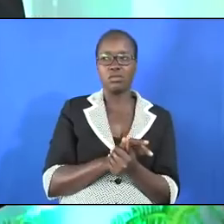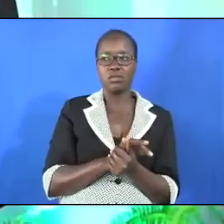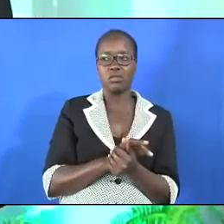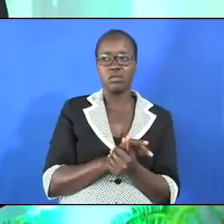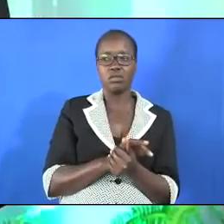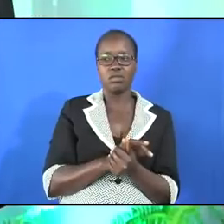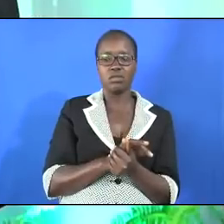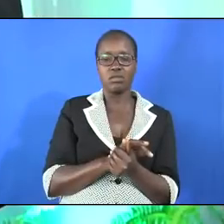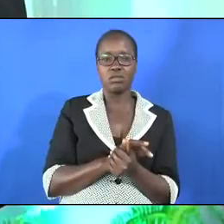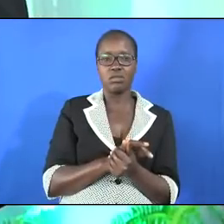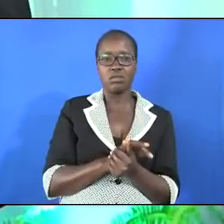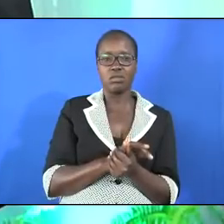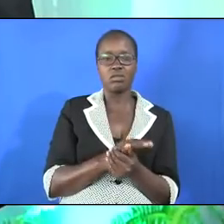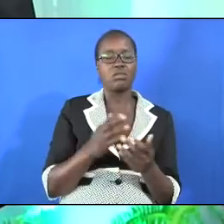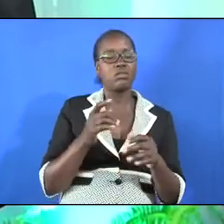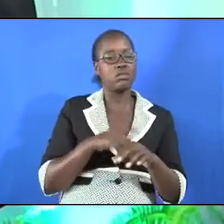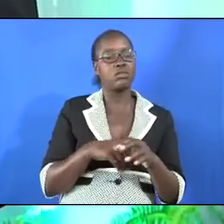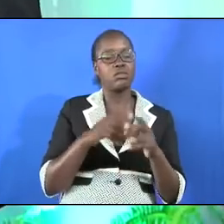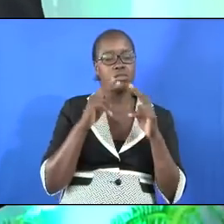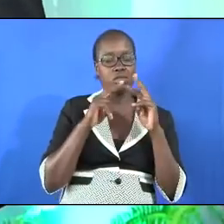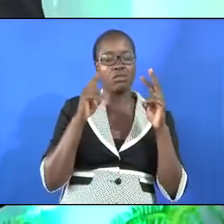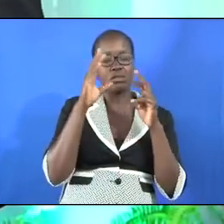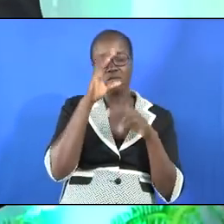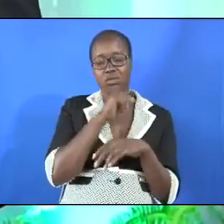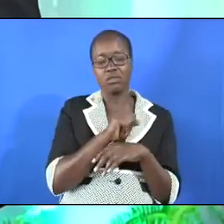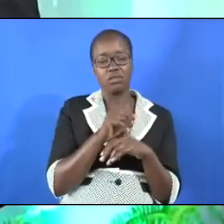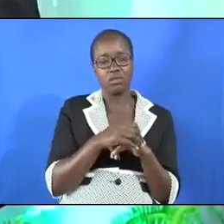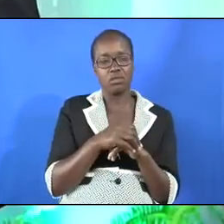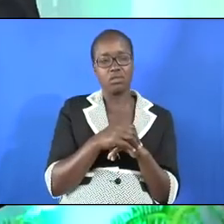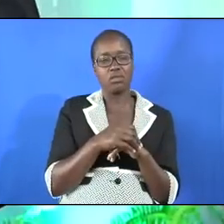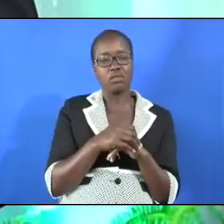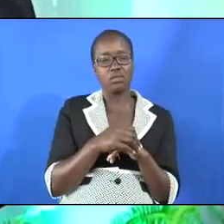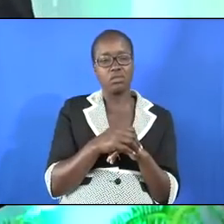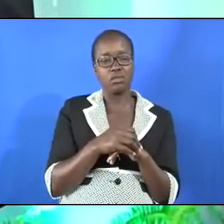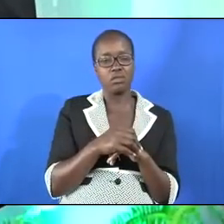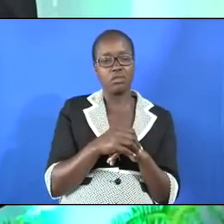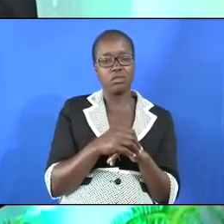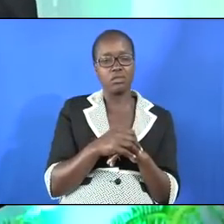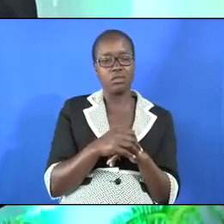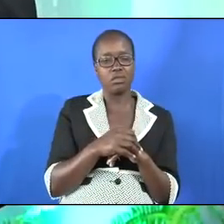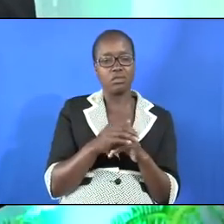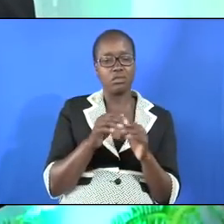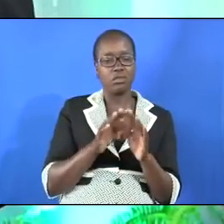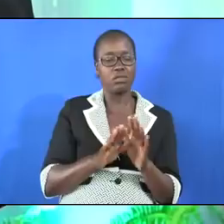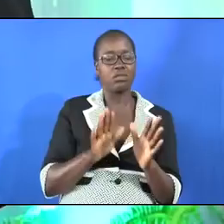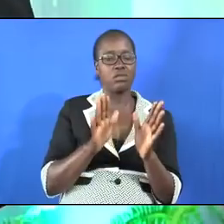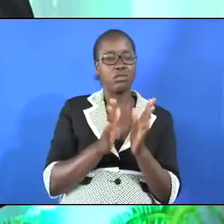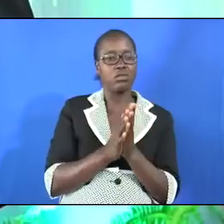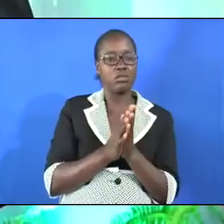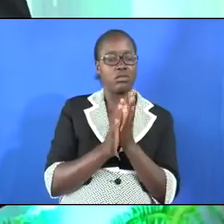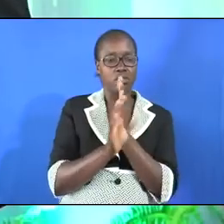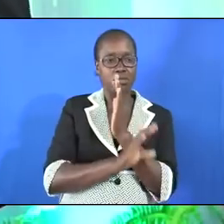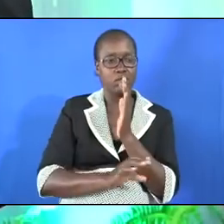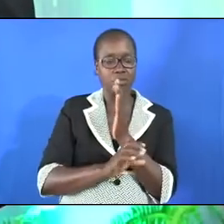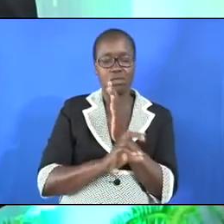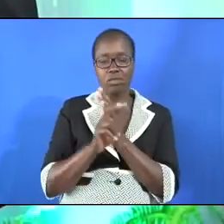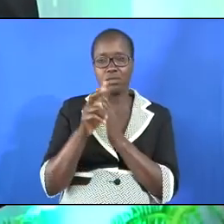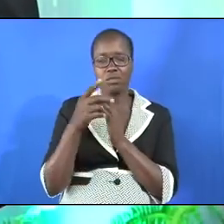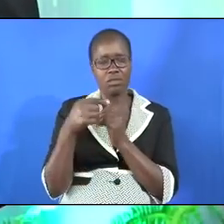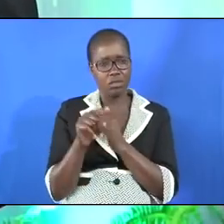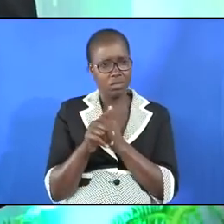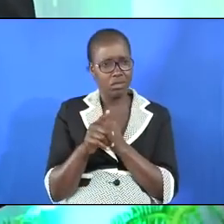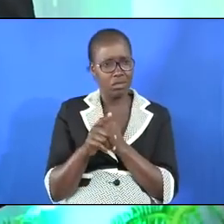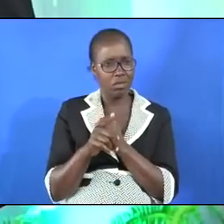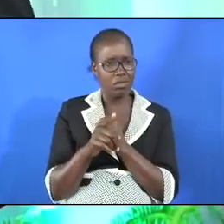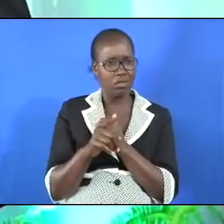For when there is no peace it doesn't matter. You will leave your country. You will seek for asylum in